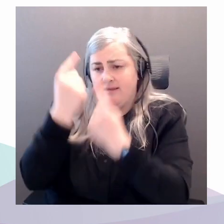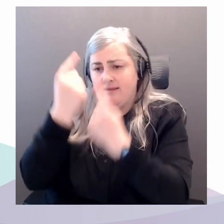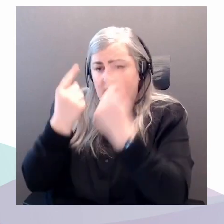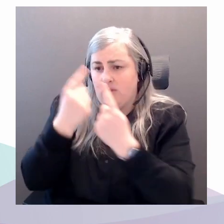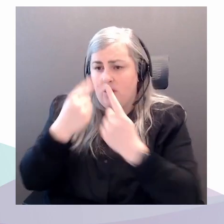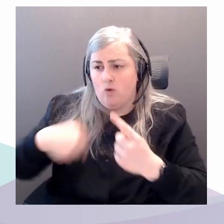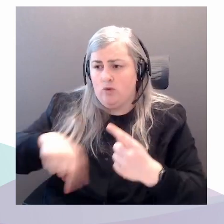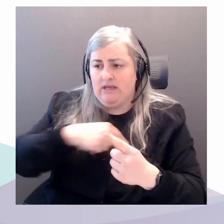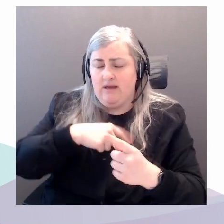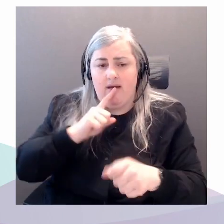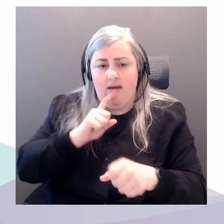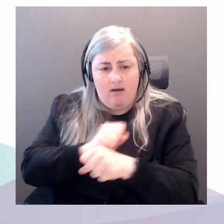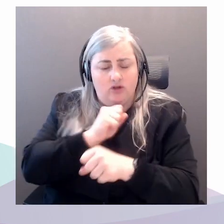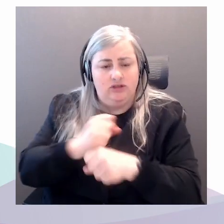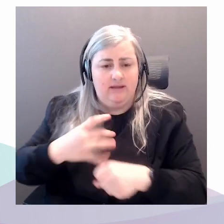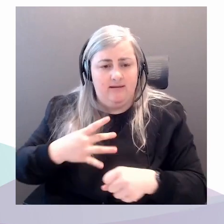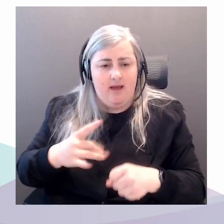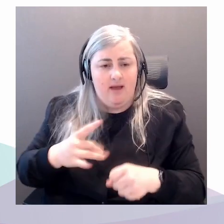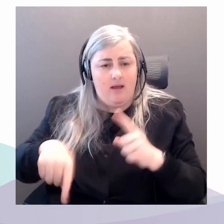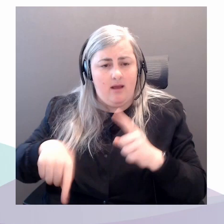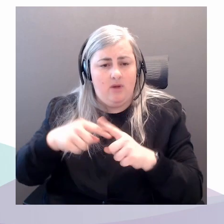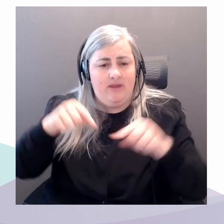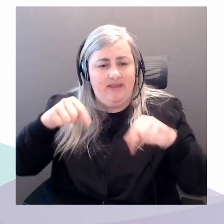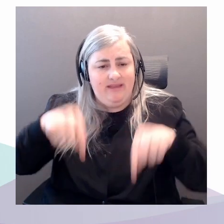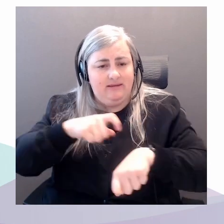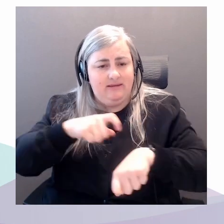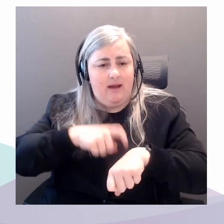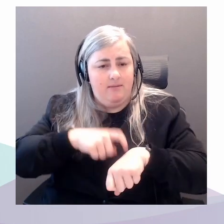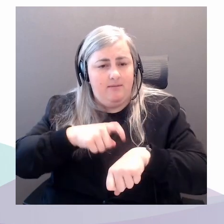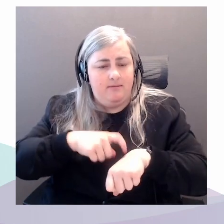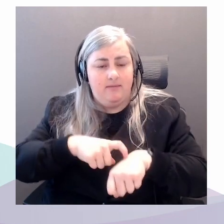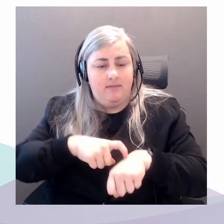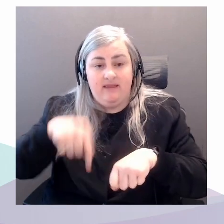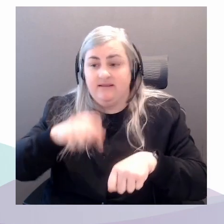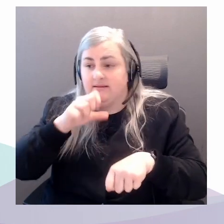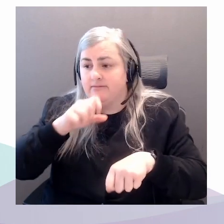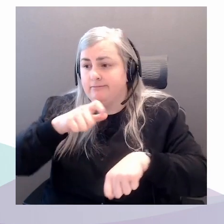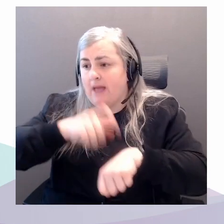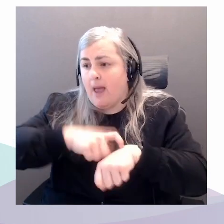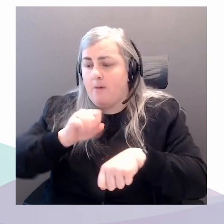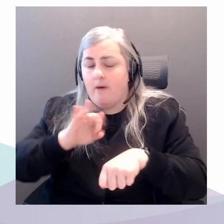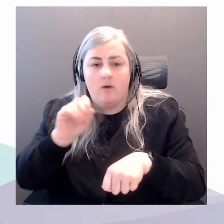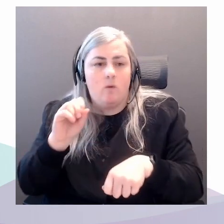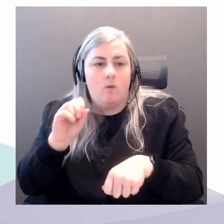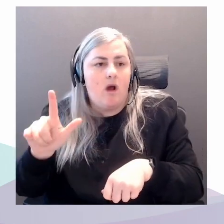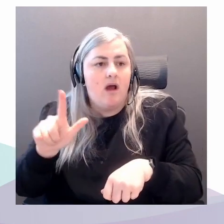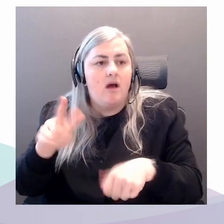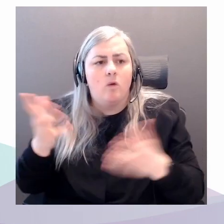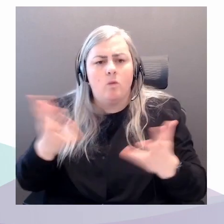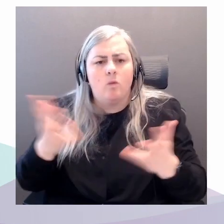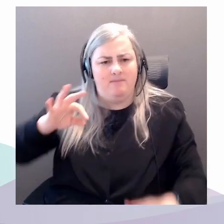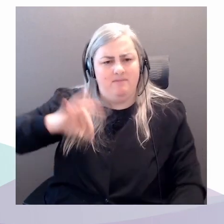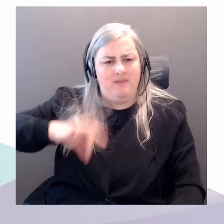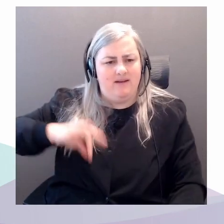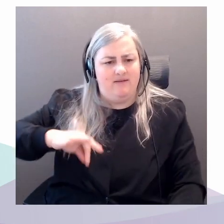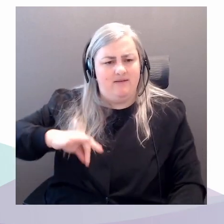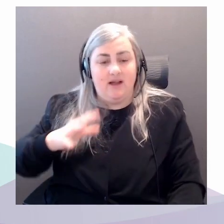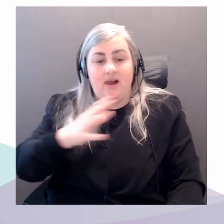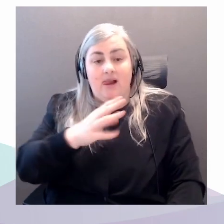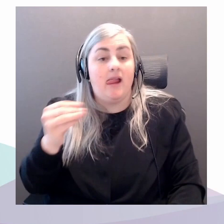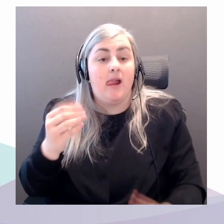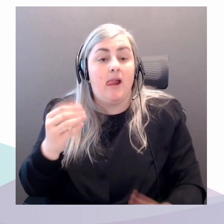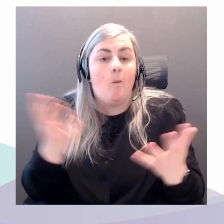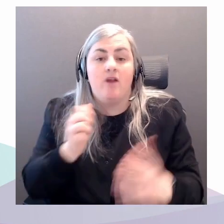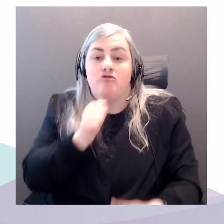time period, this, you know, age of oil, what are some of the benefits and what isn't actually so great? And what would we want to